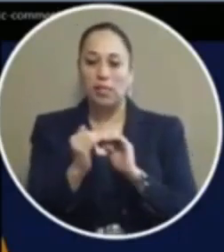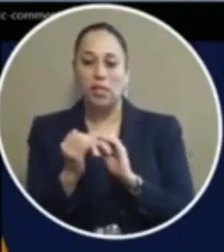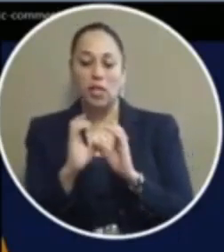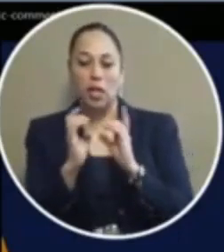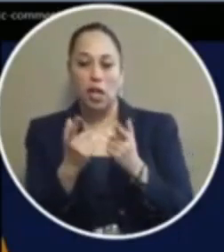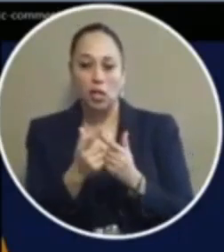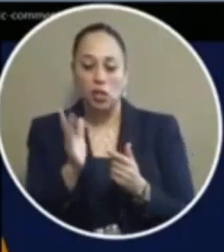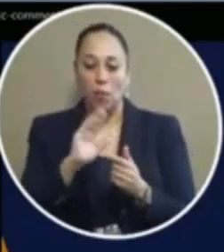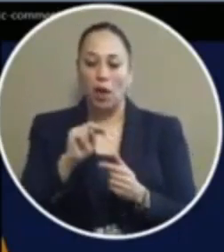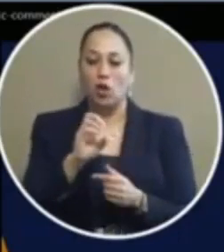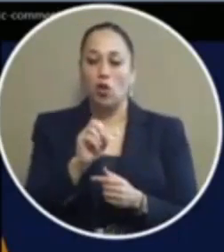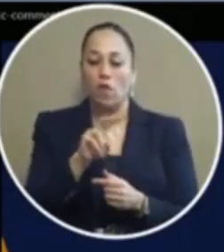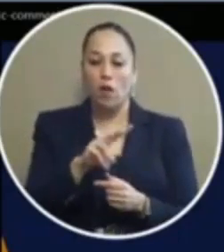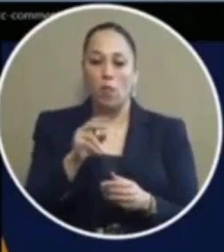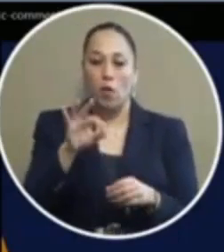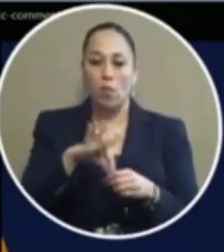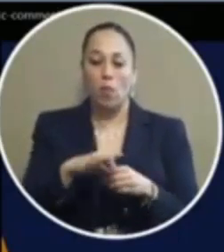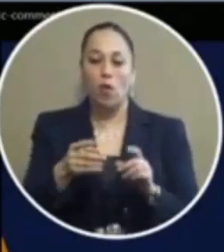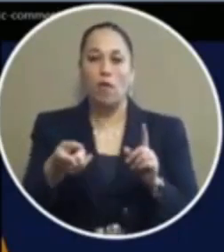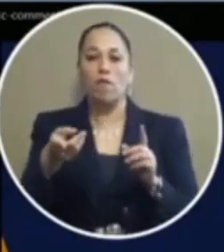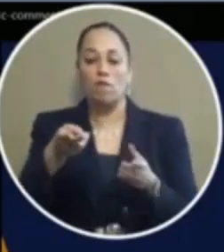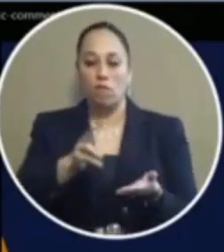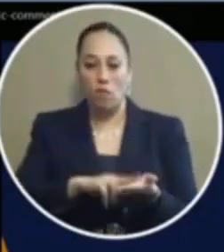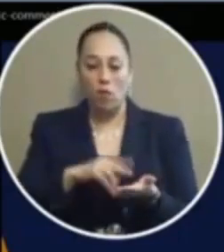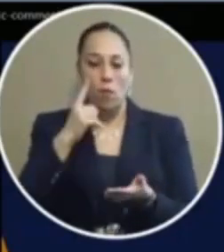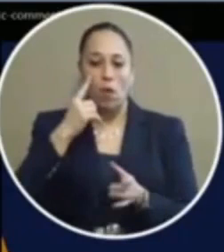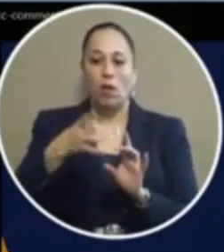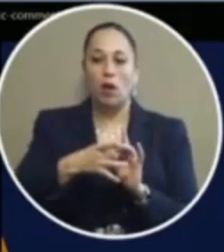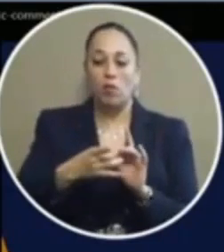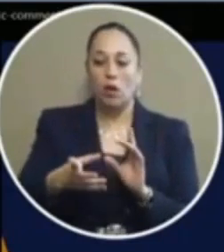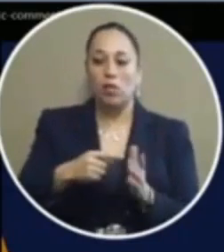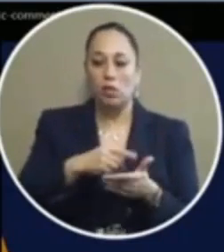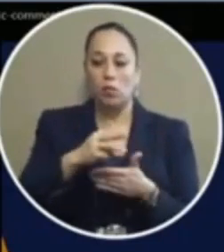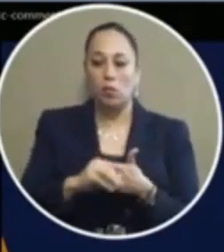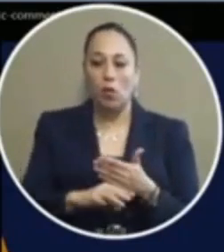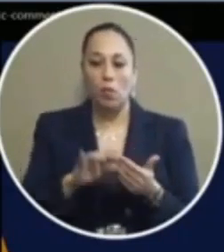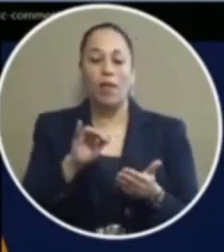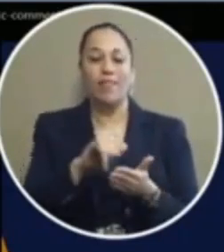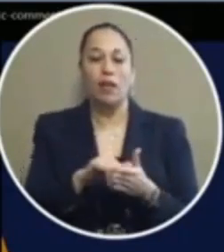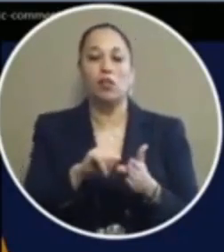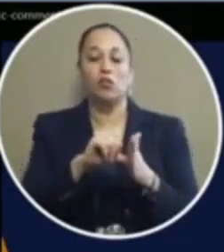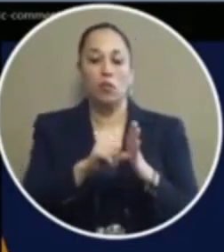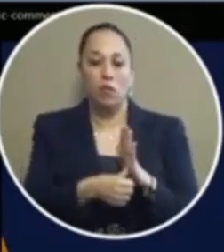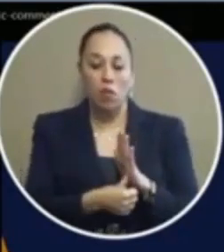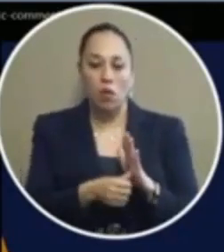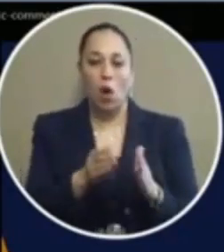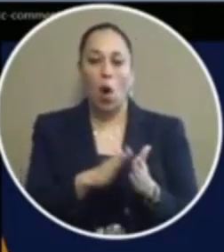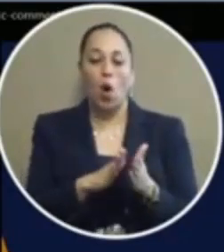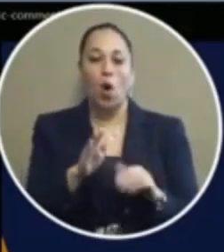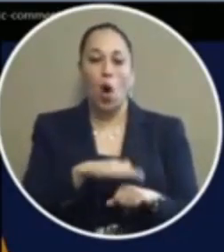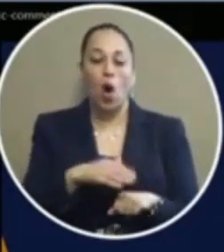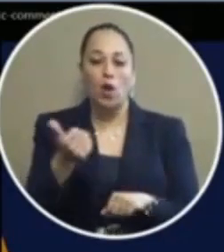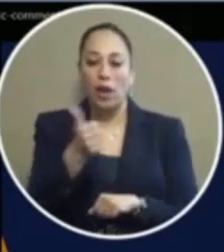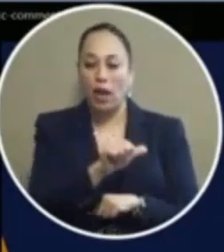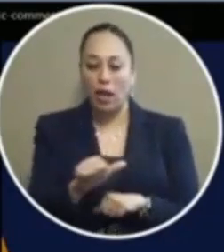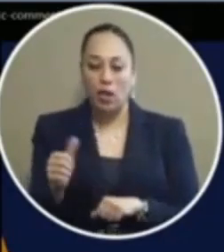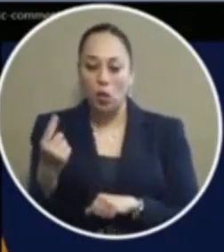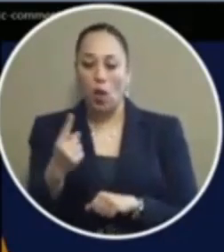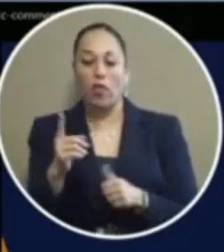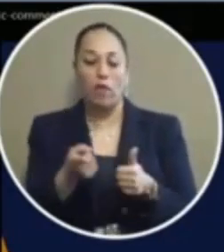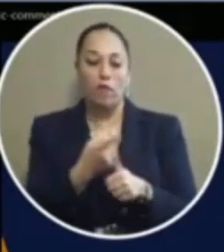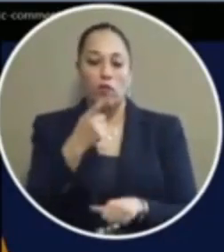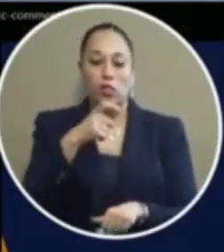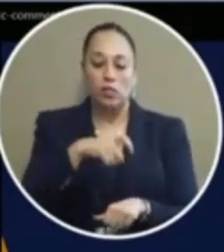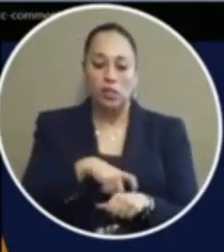november voted in favor of a sighting release program sighting release should be enforced on anyone whether it's the first offense